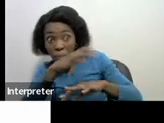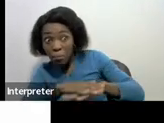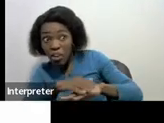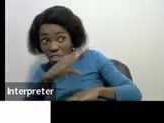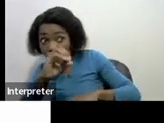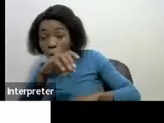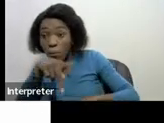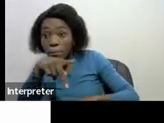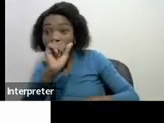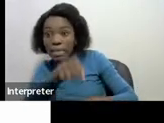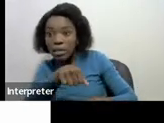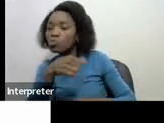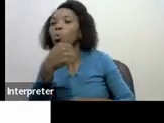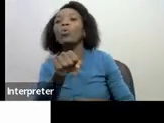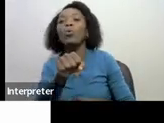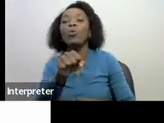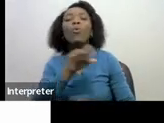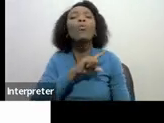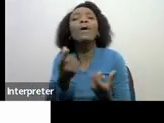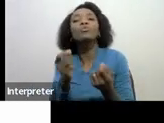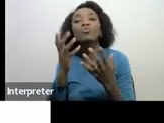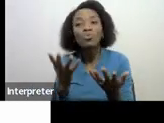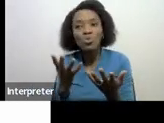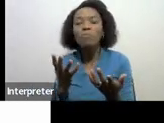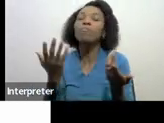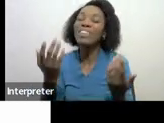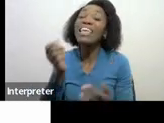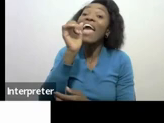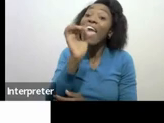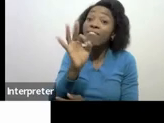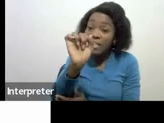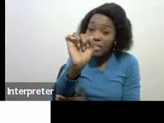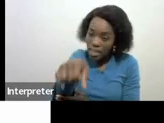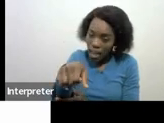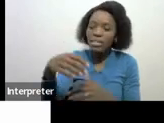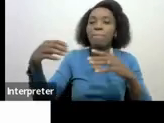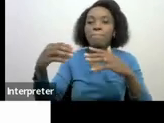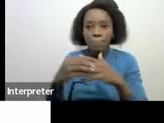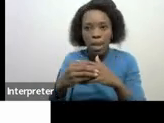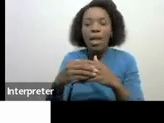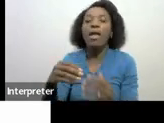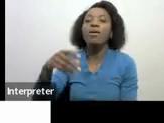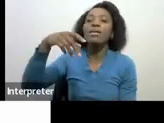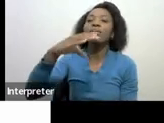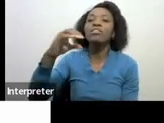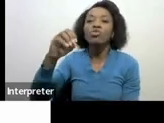it's because now there's also some benefits based on that with this one of the local interest or the investments